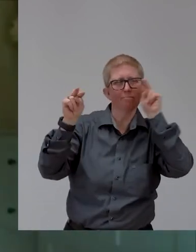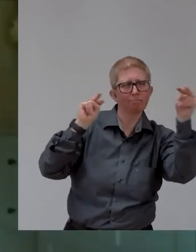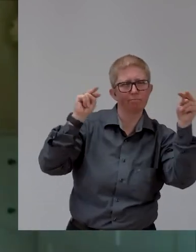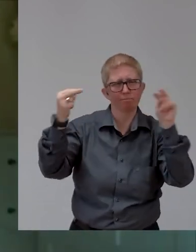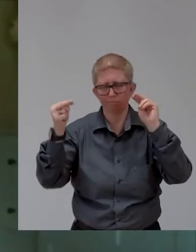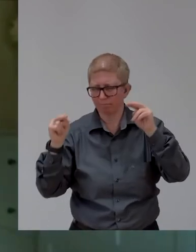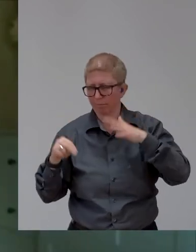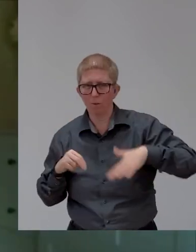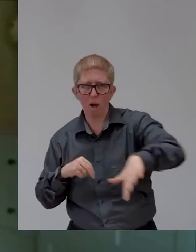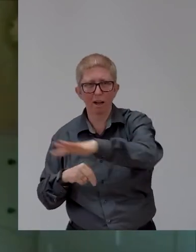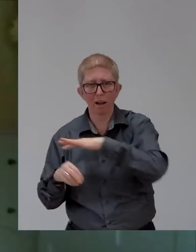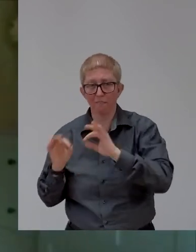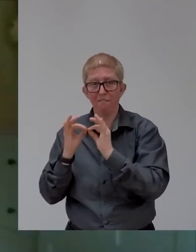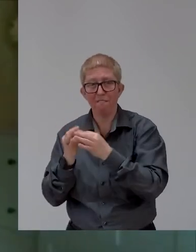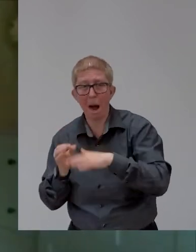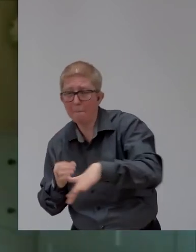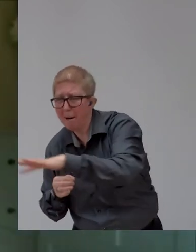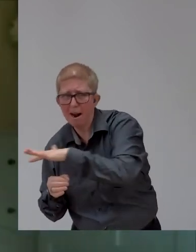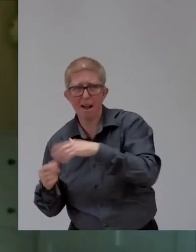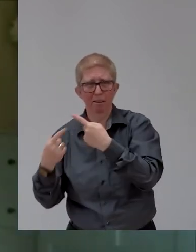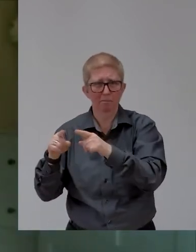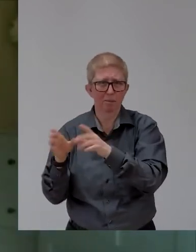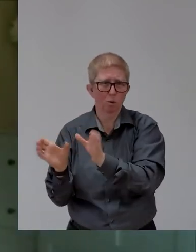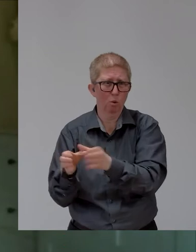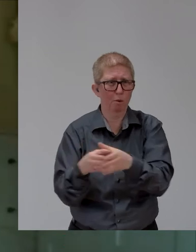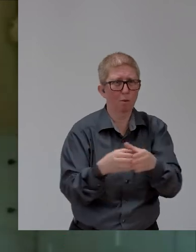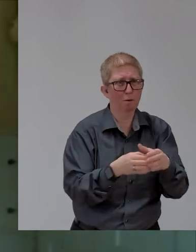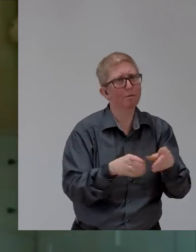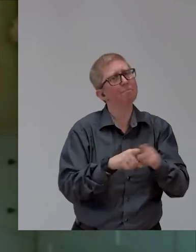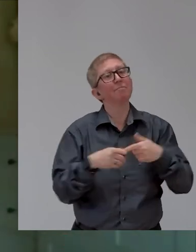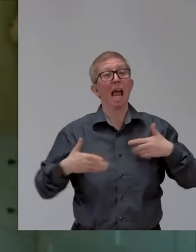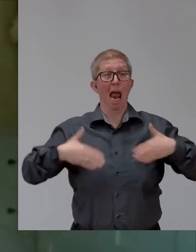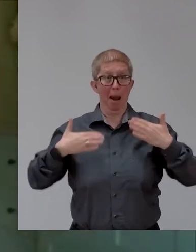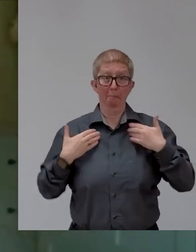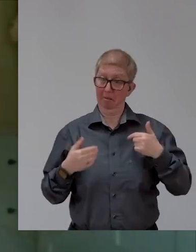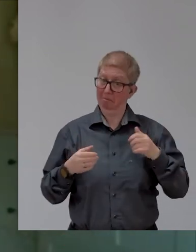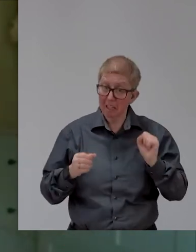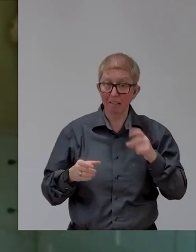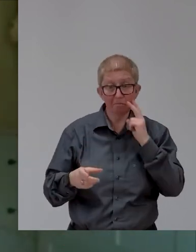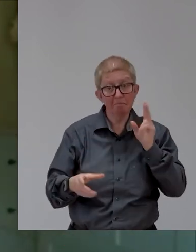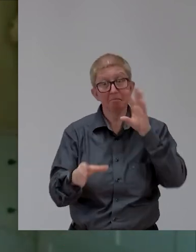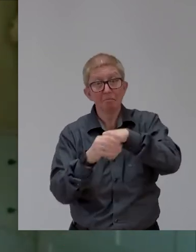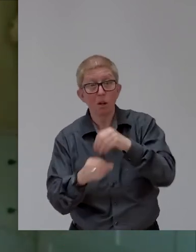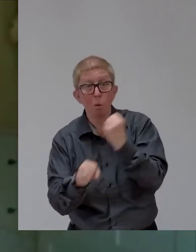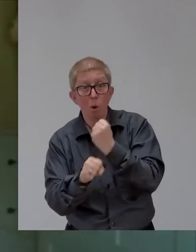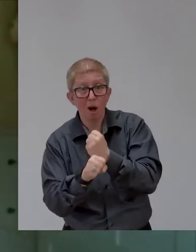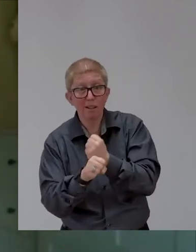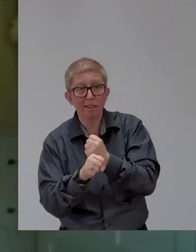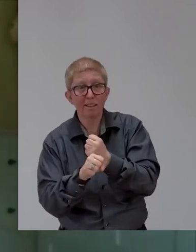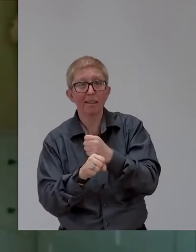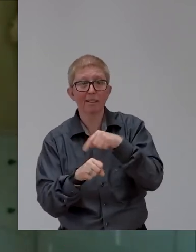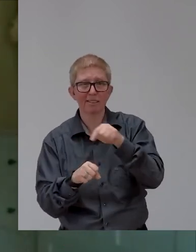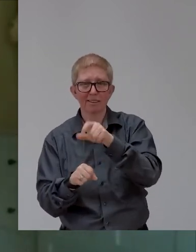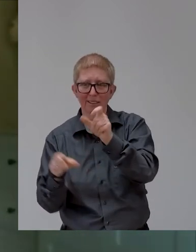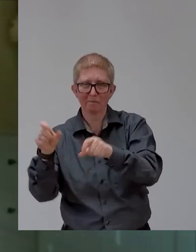own or with people? Are we happy in the sector or the job, et cetera? And already candidates are doing things, doing something about it, if the answer is no.